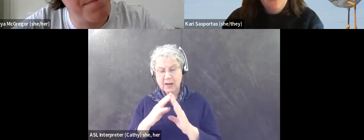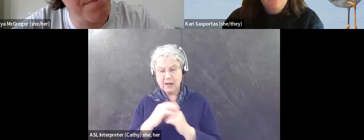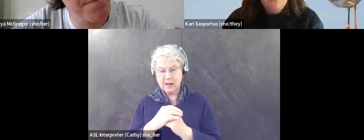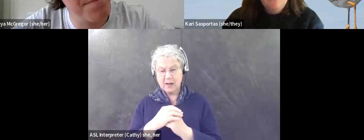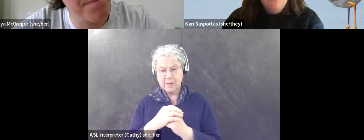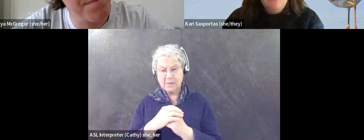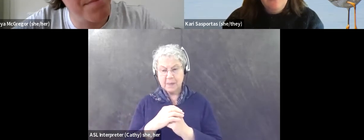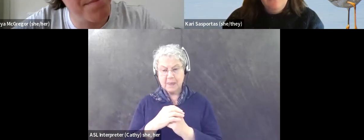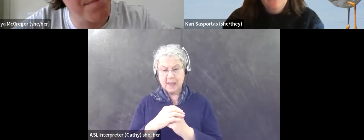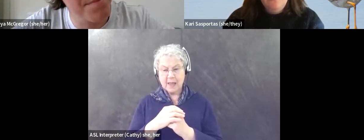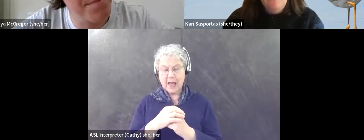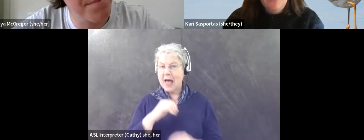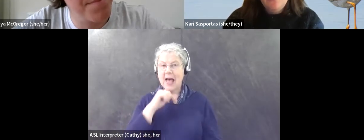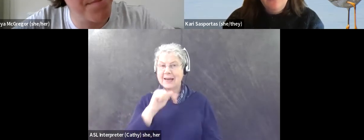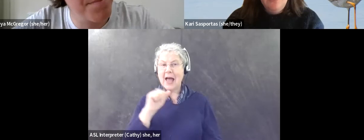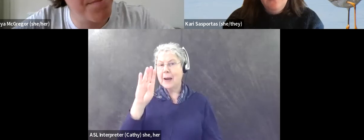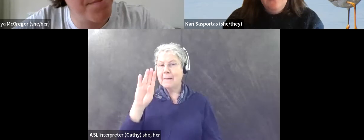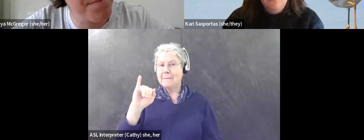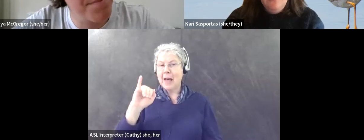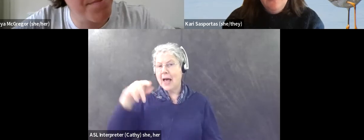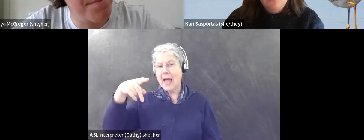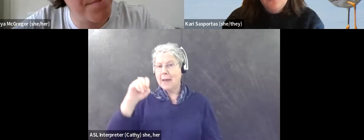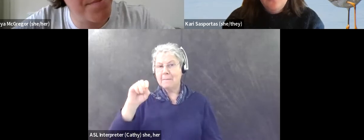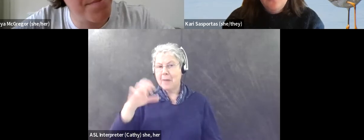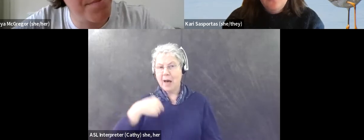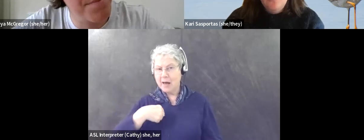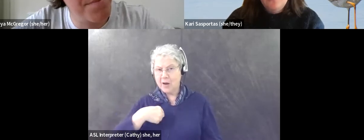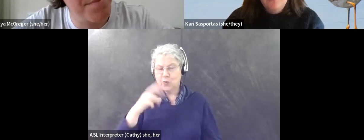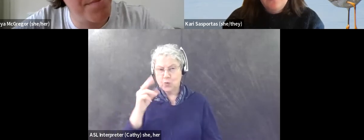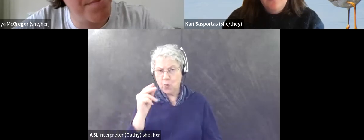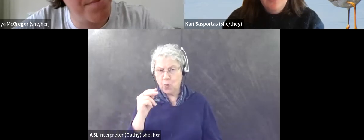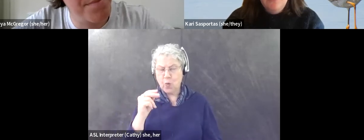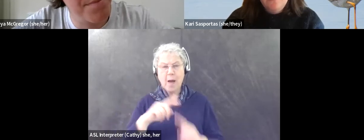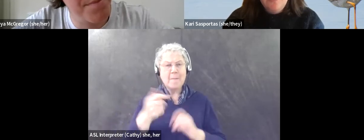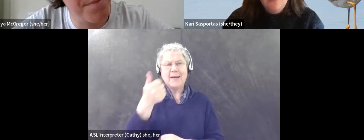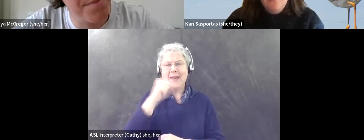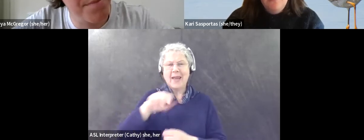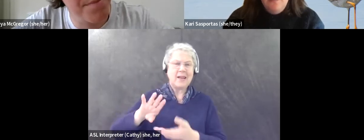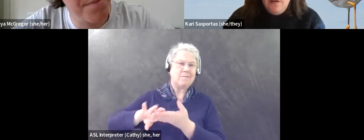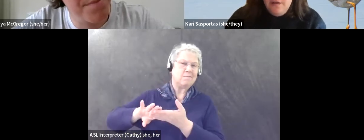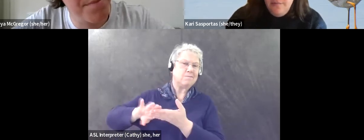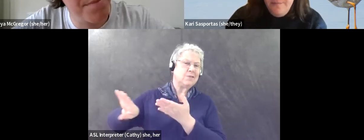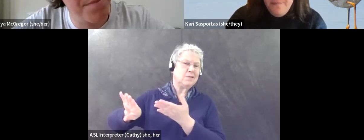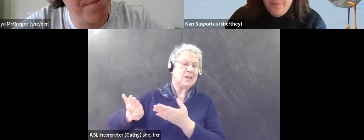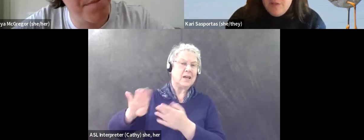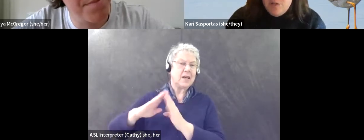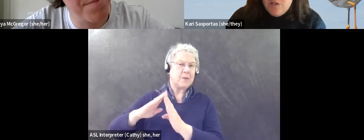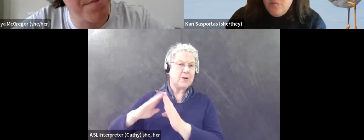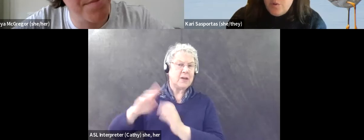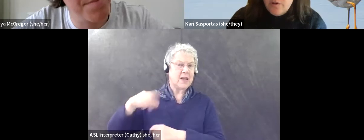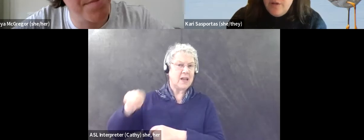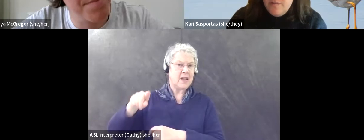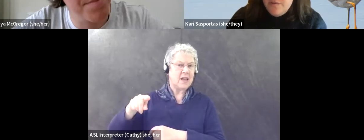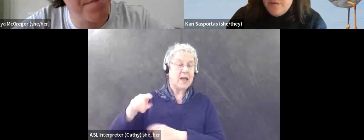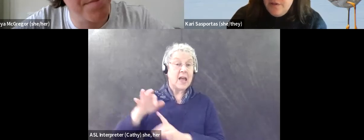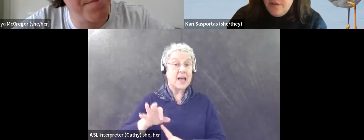I'm not BIPOC, but I, I would imagine that it's true of any marginalized community is that, um, especially